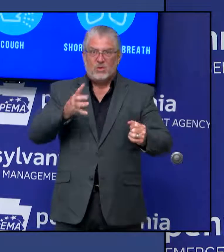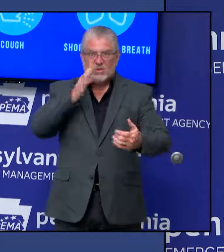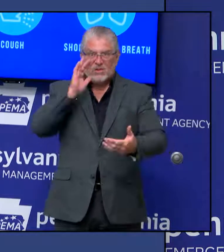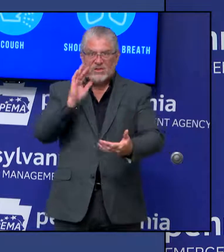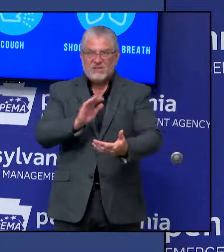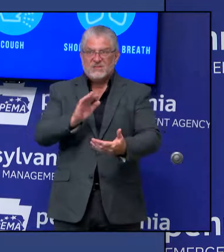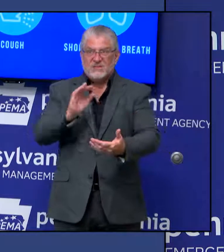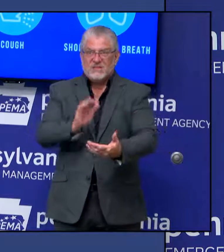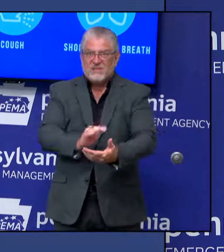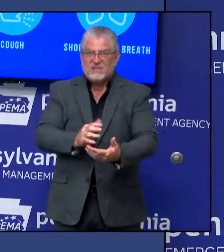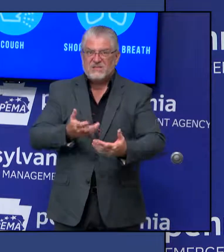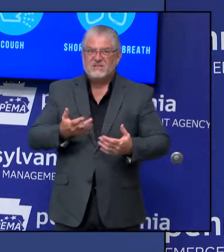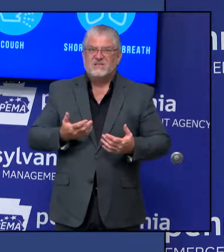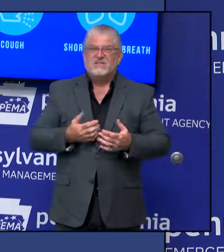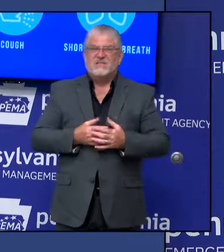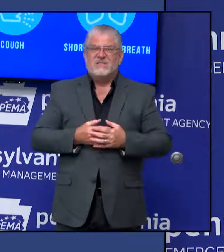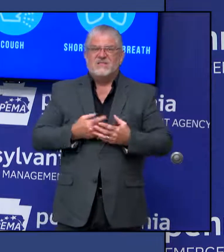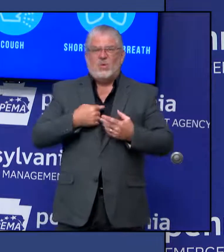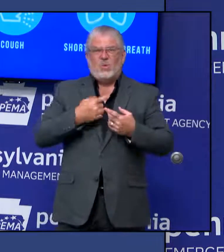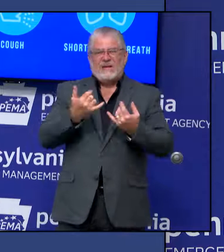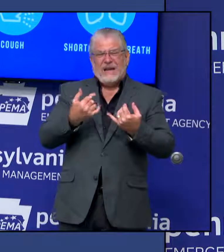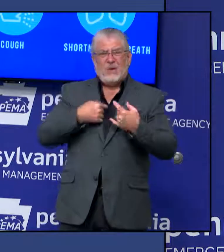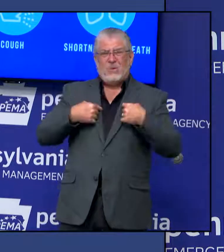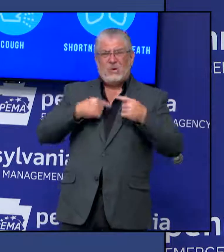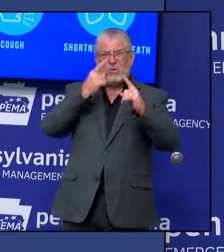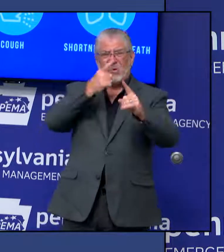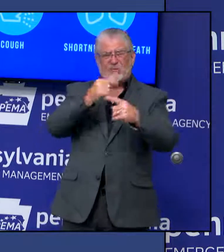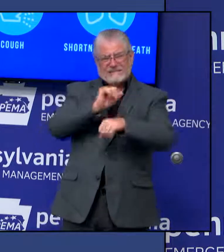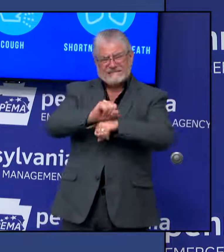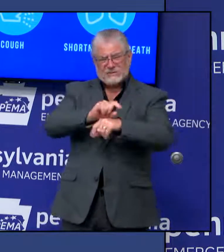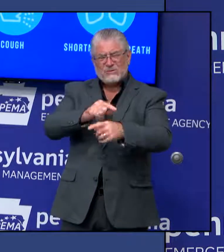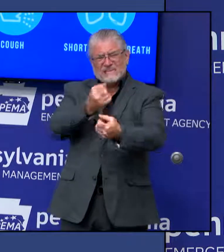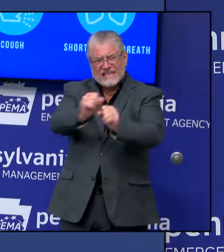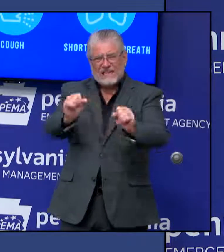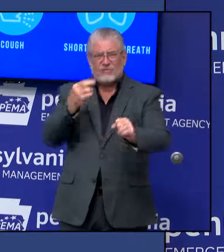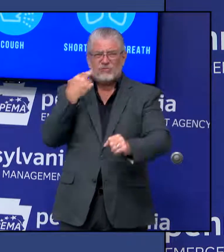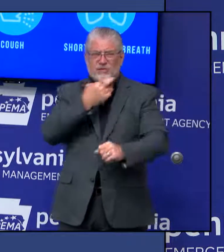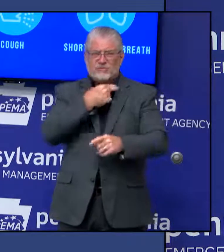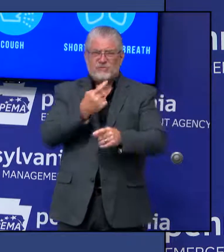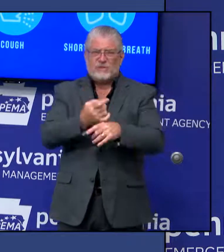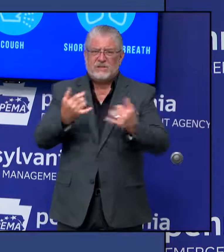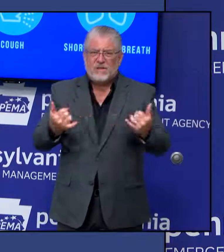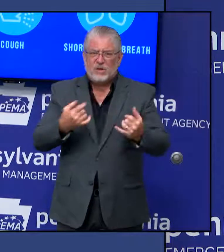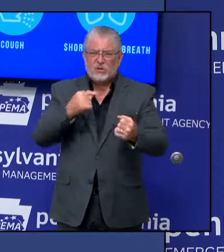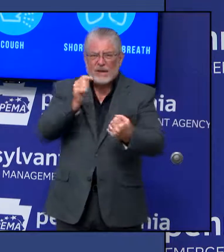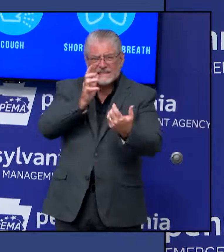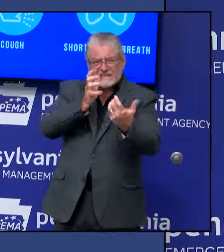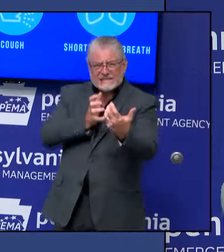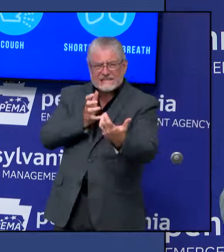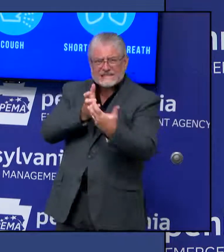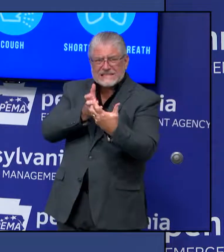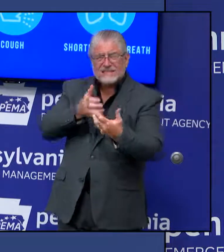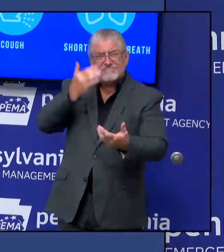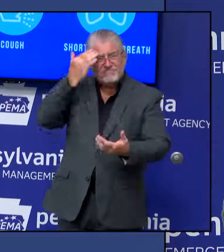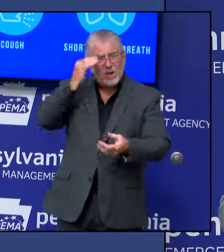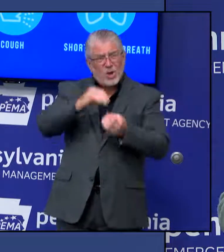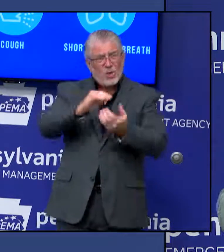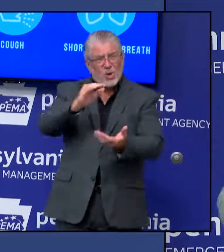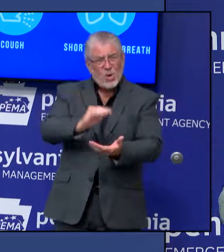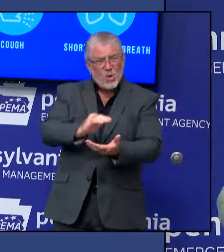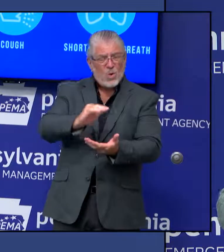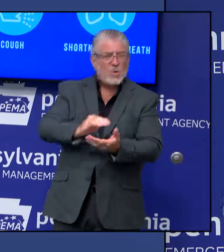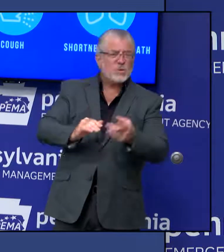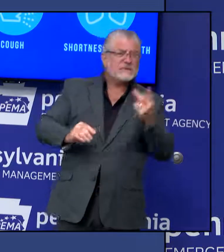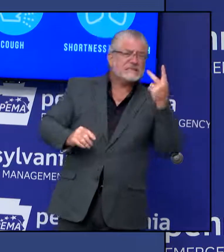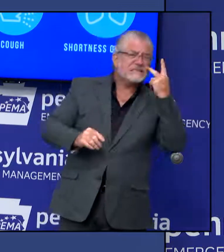and those jobs, we're making accommodations. And we're doing it at a time that our numbers are low. We're going to have to see how time